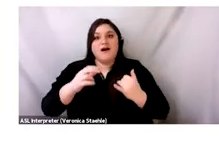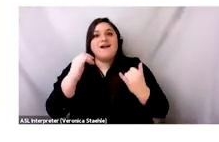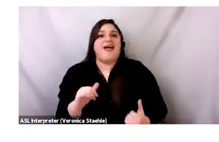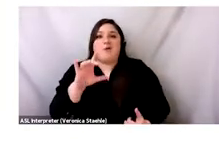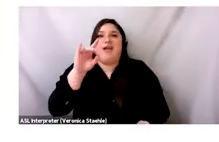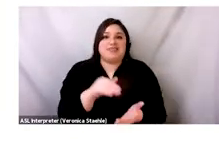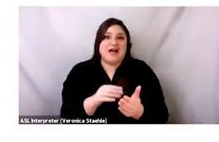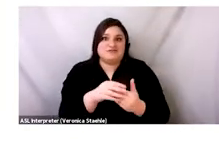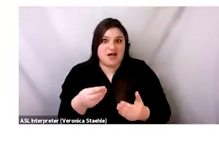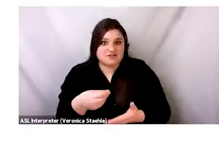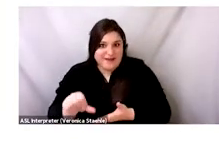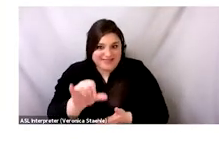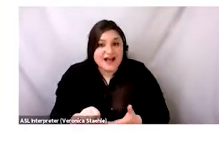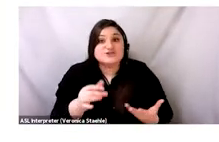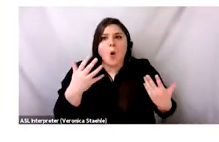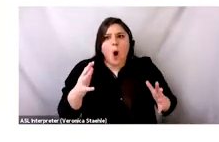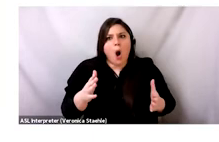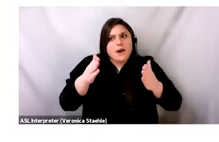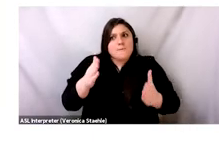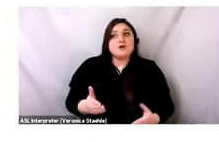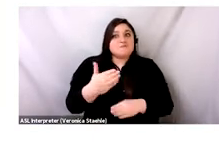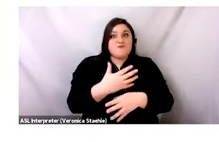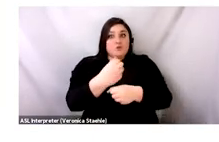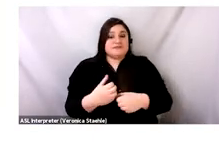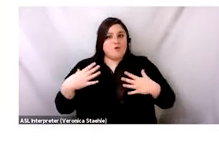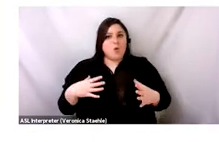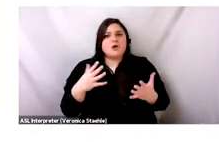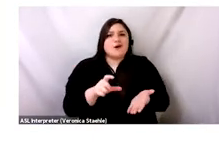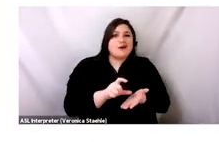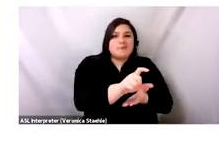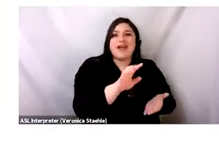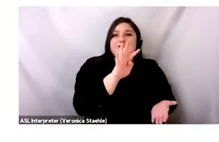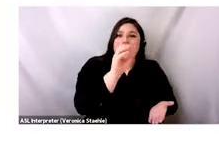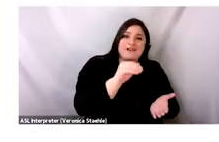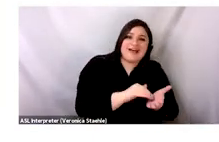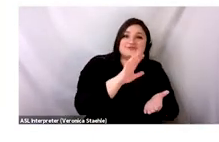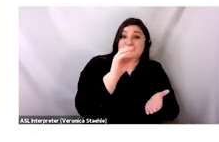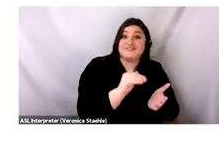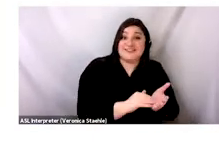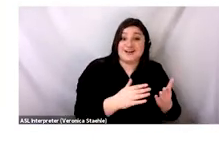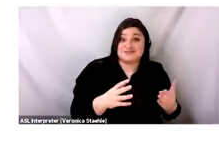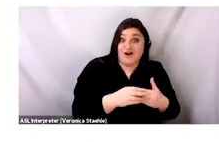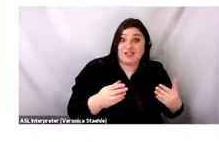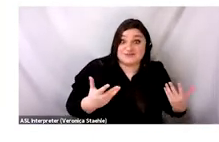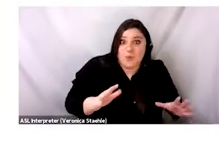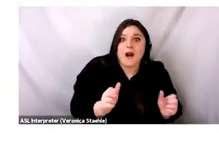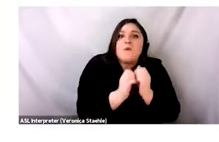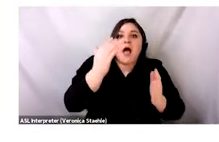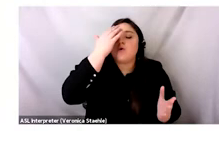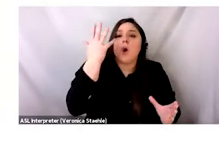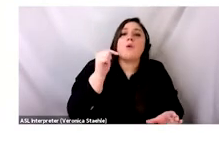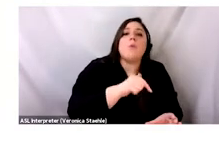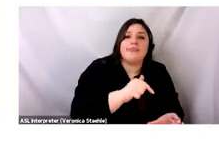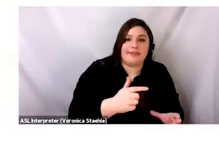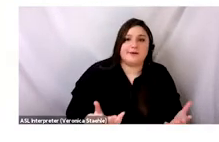are basically spending around $45,000 on the clothing by the time it is unloaded in their shop. And this is, you know, very different,